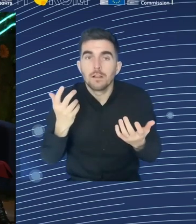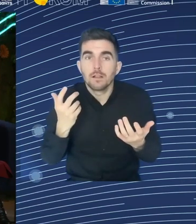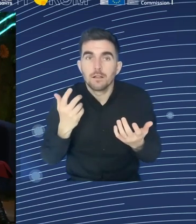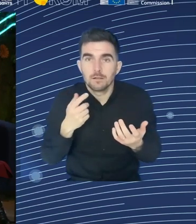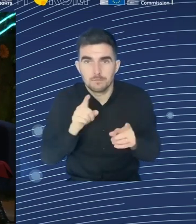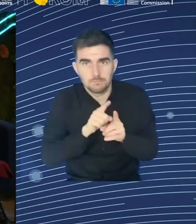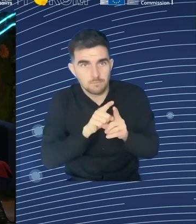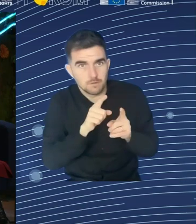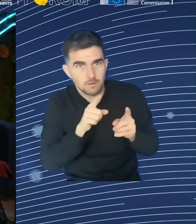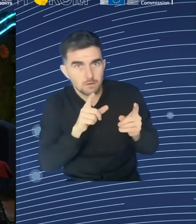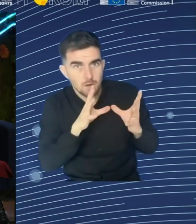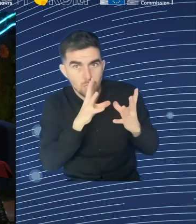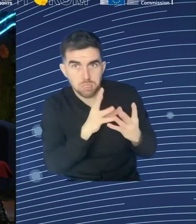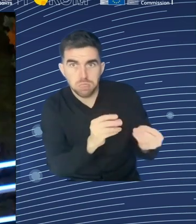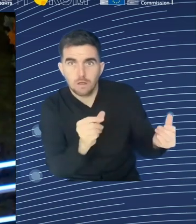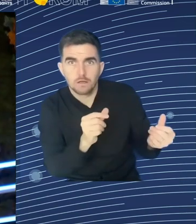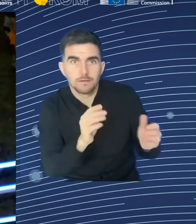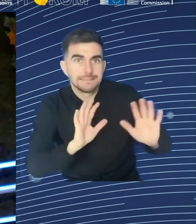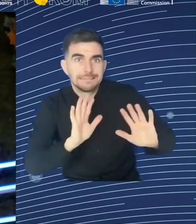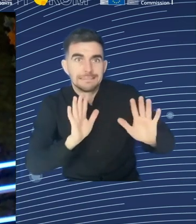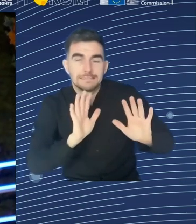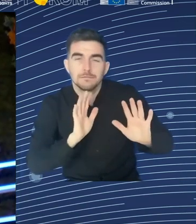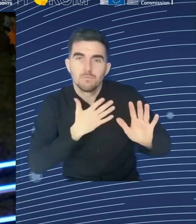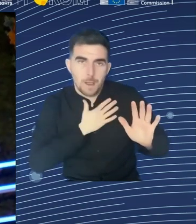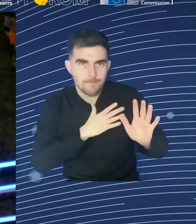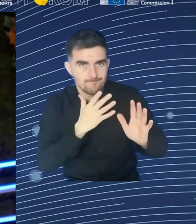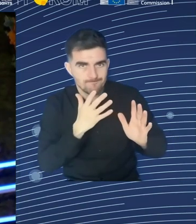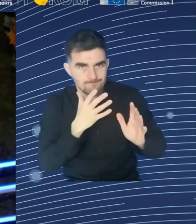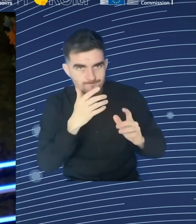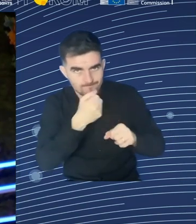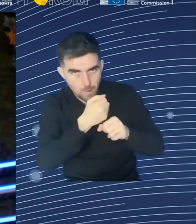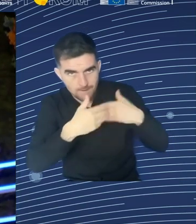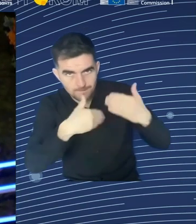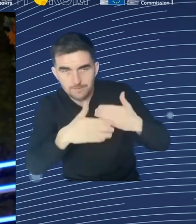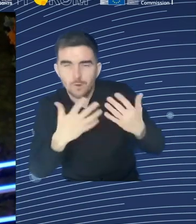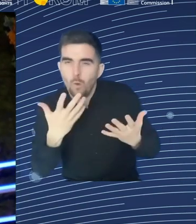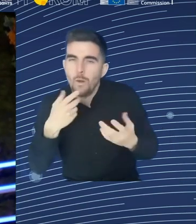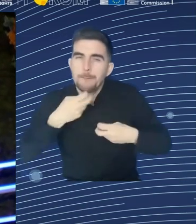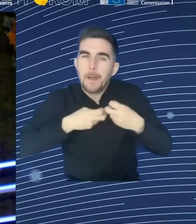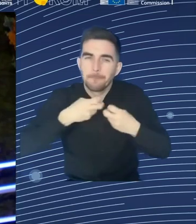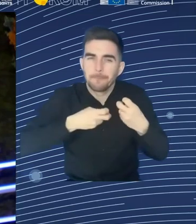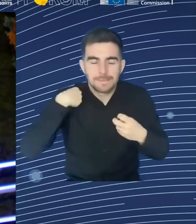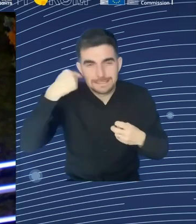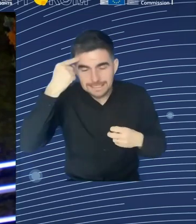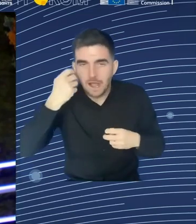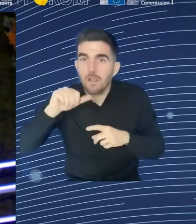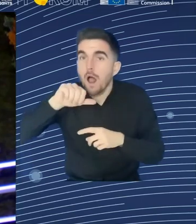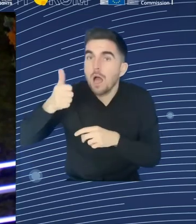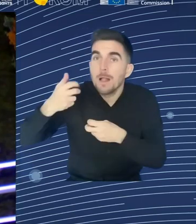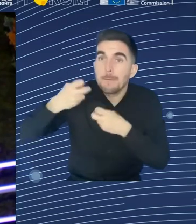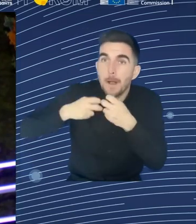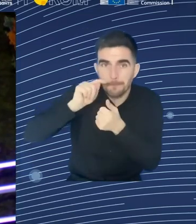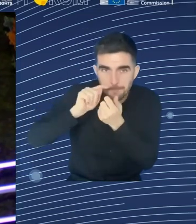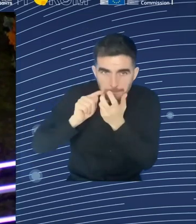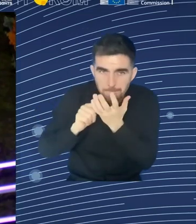force, so we've got to work on those groups, not just see AI as the solution. So help women with young children